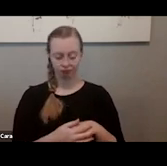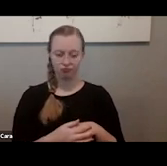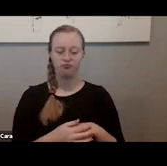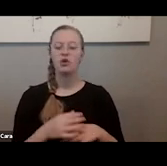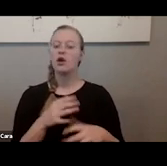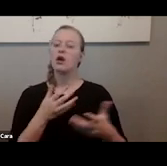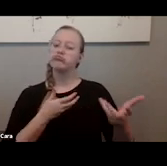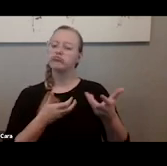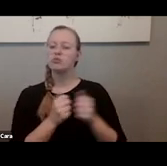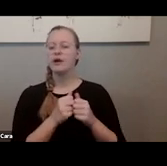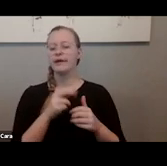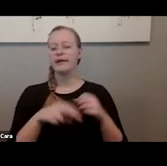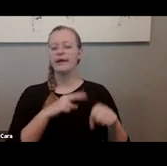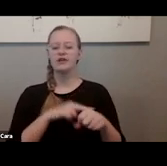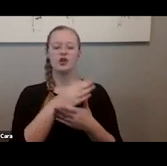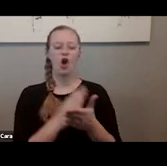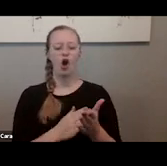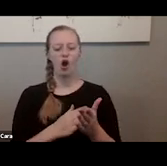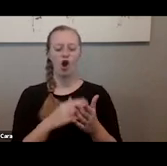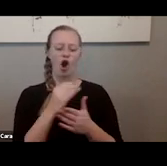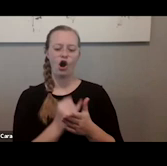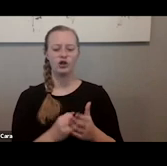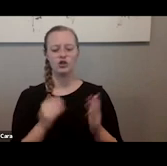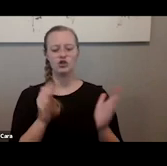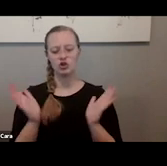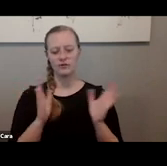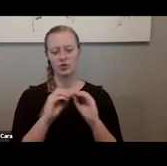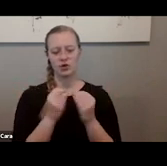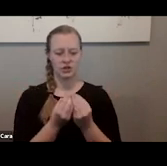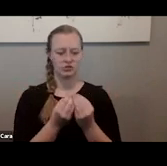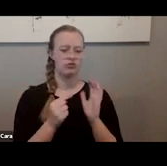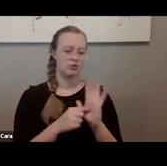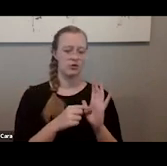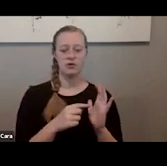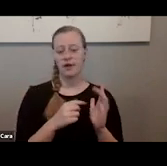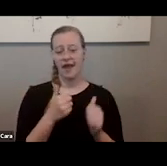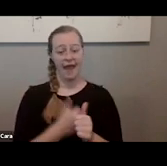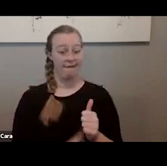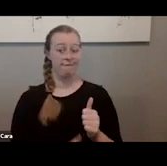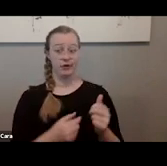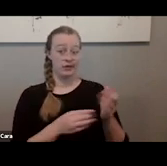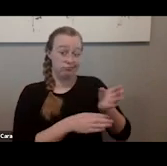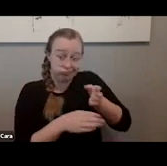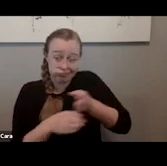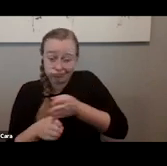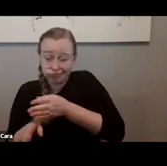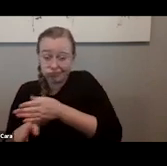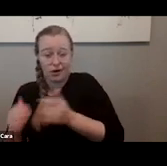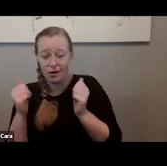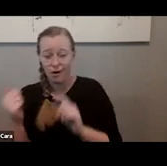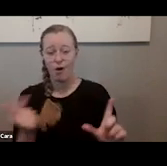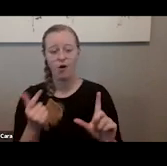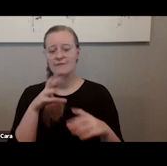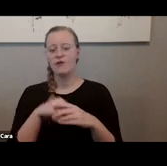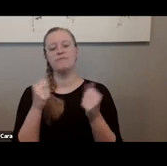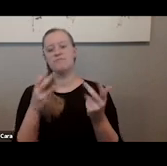National Arts Service organizations representing every discipline under the sun, which also involved many state arts advocacy organizations, state arts agencies,